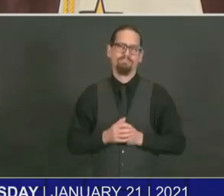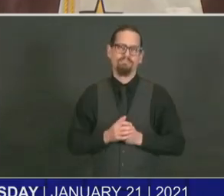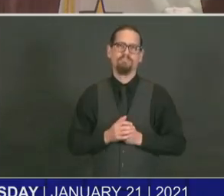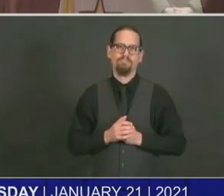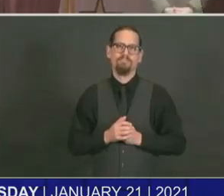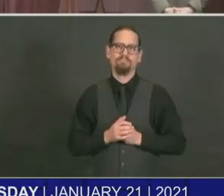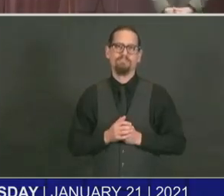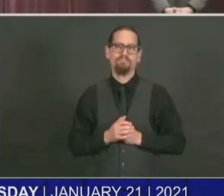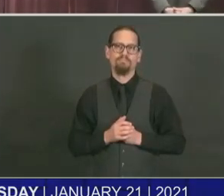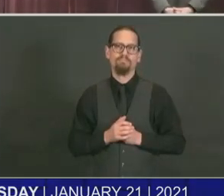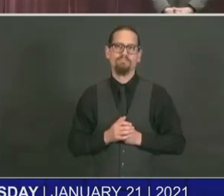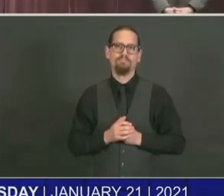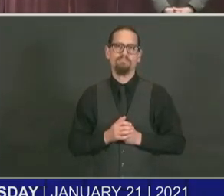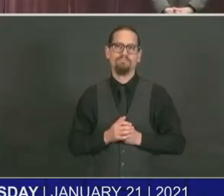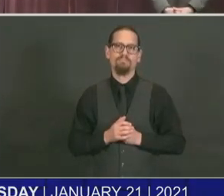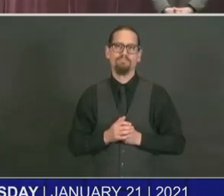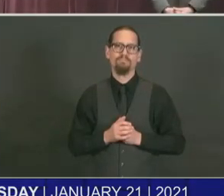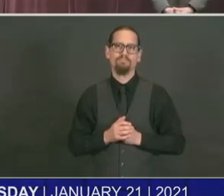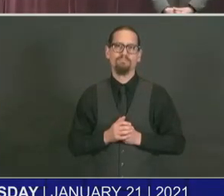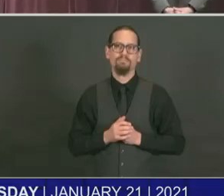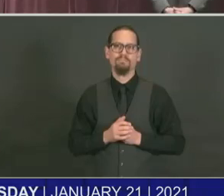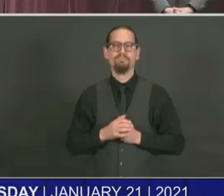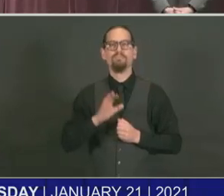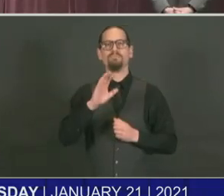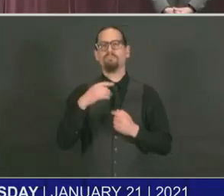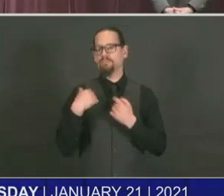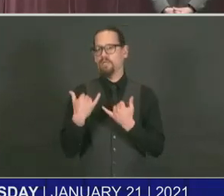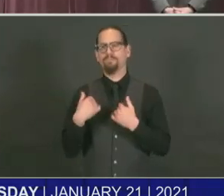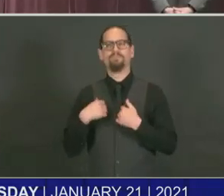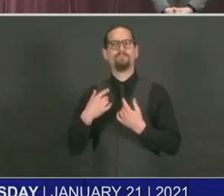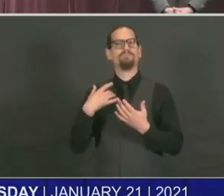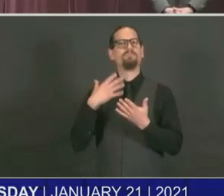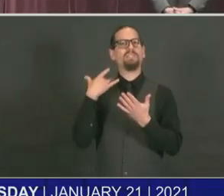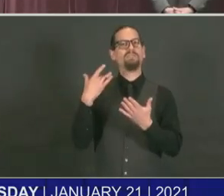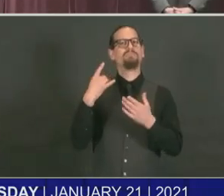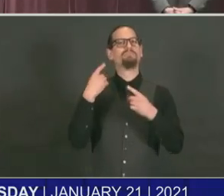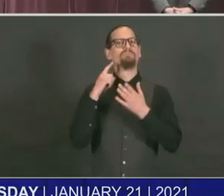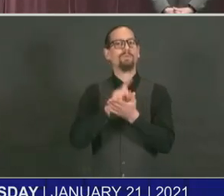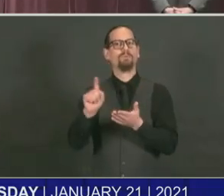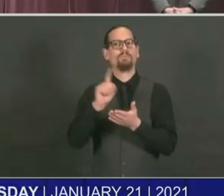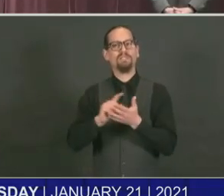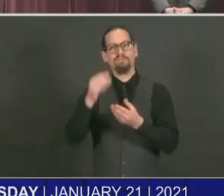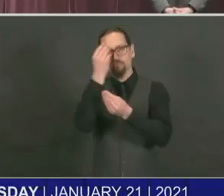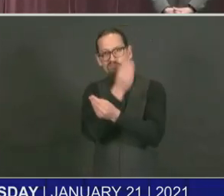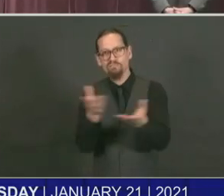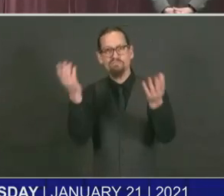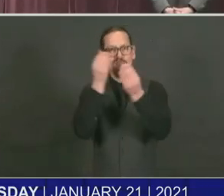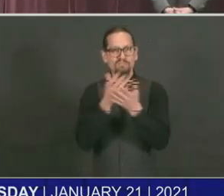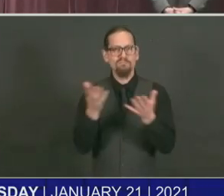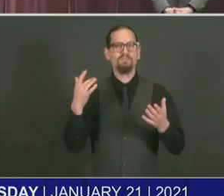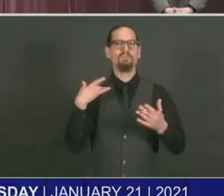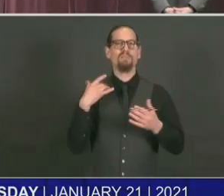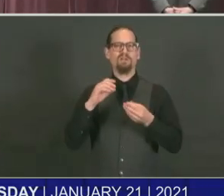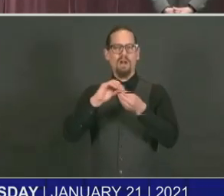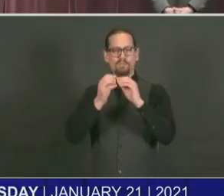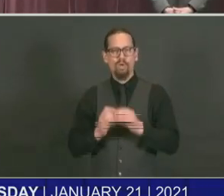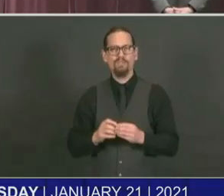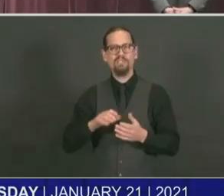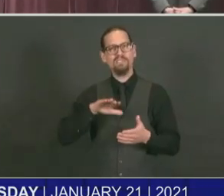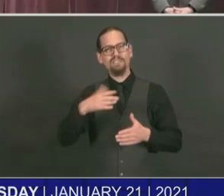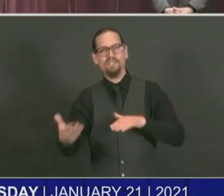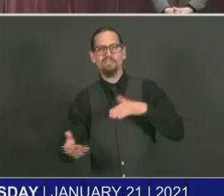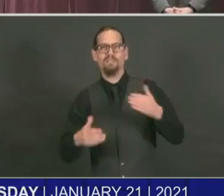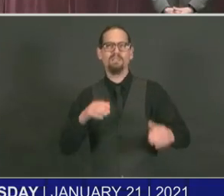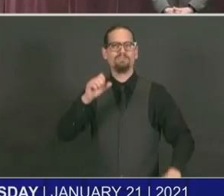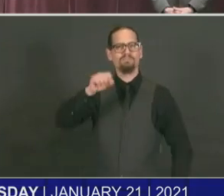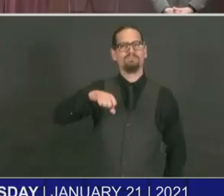While I always report our fatality data with an extremely heavy heart, our case data is a little